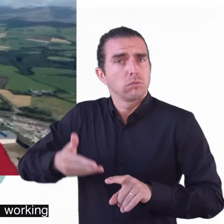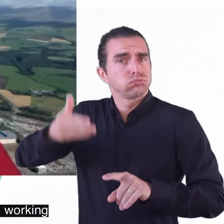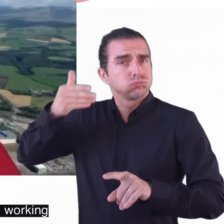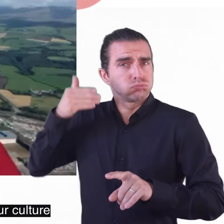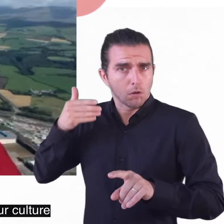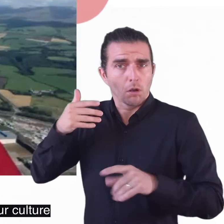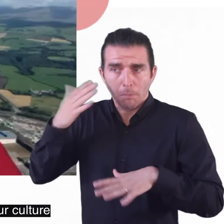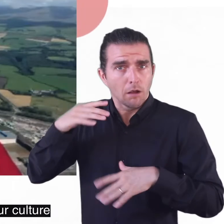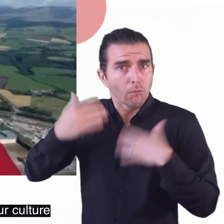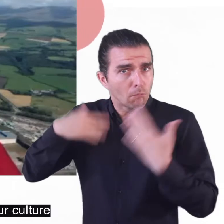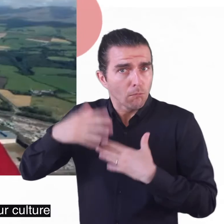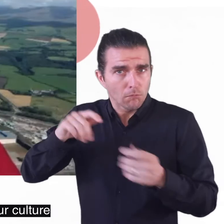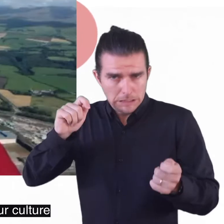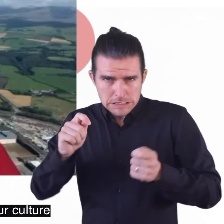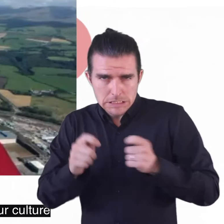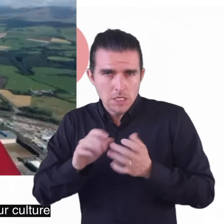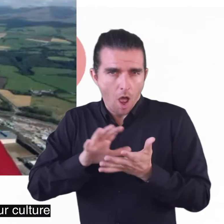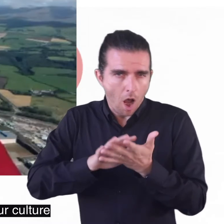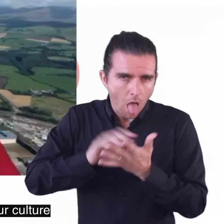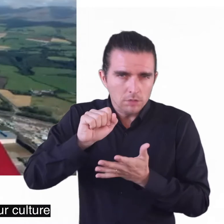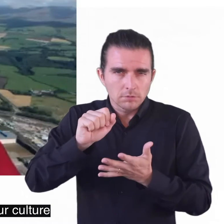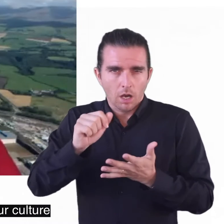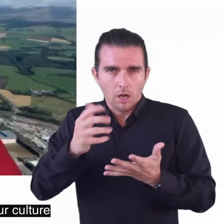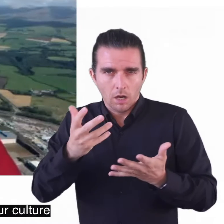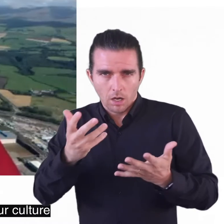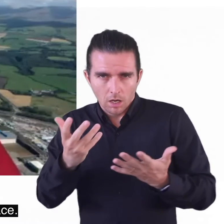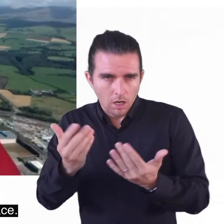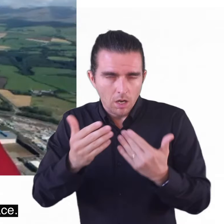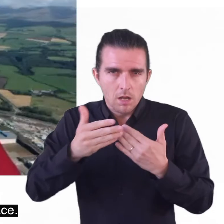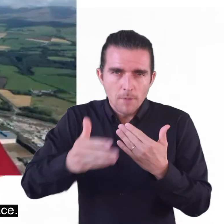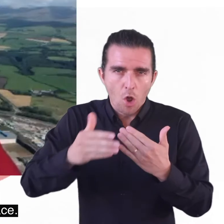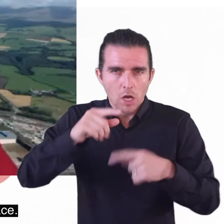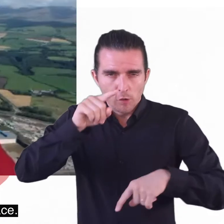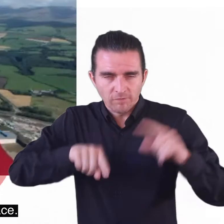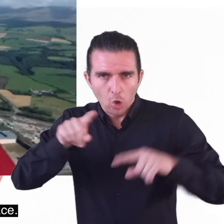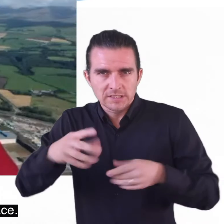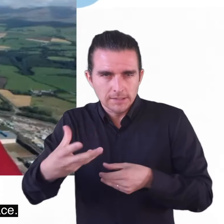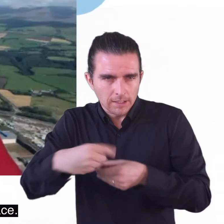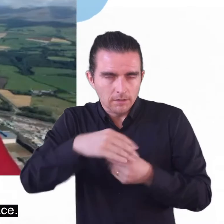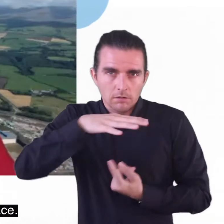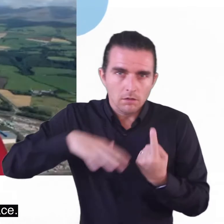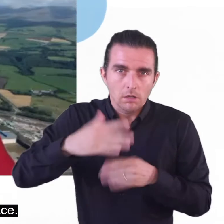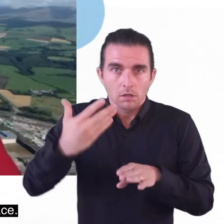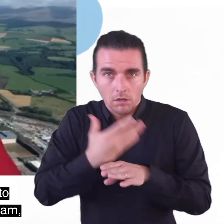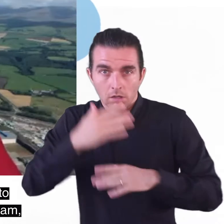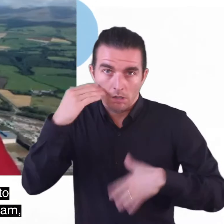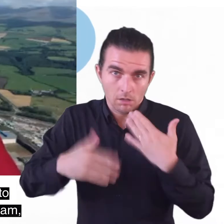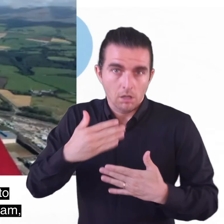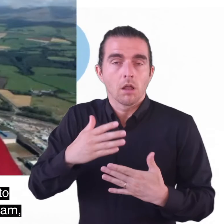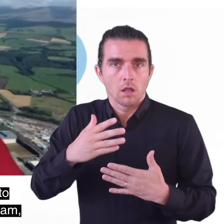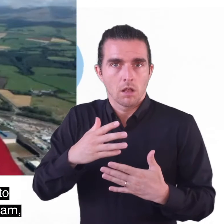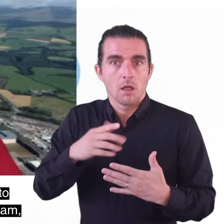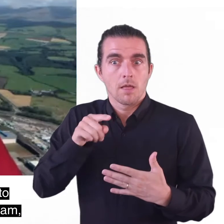working a lot around transforming transforming our culture and doing work in diversity inclusion space and that